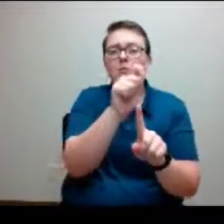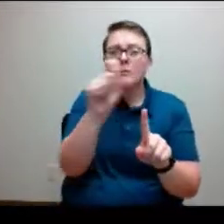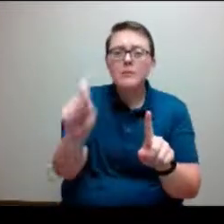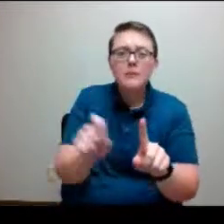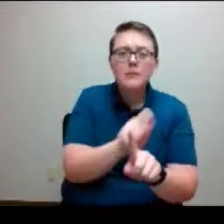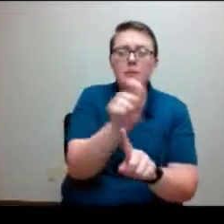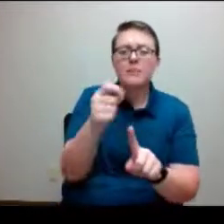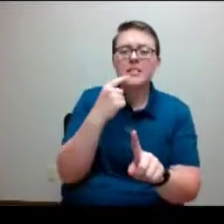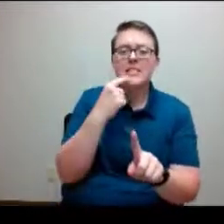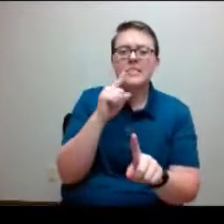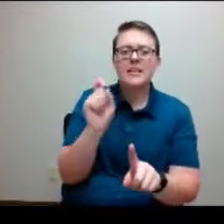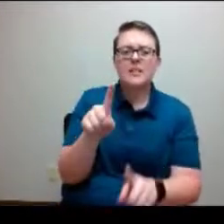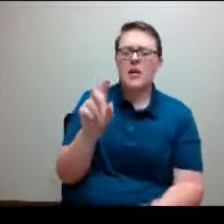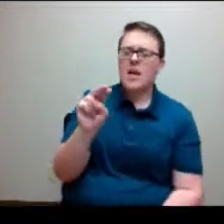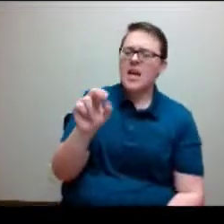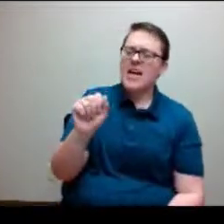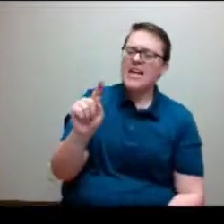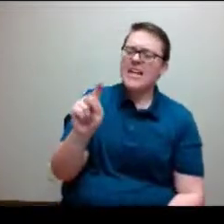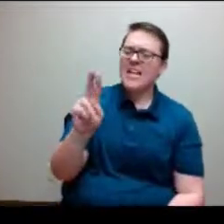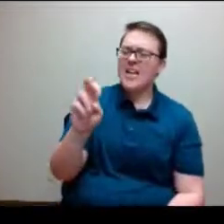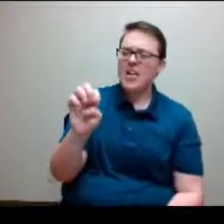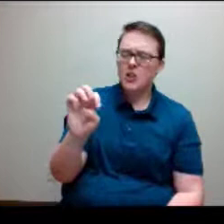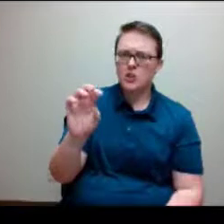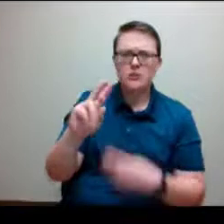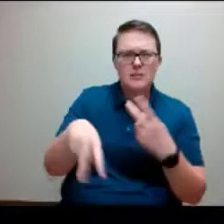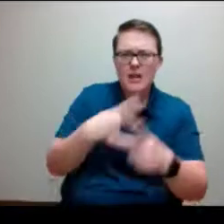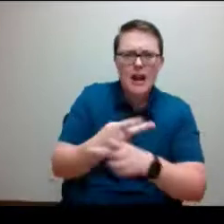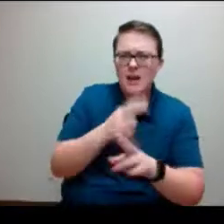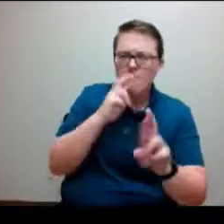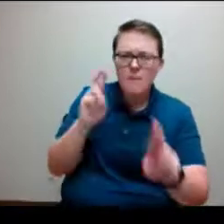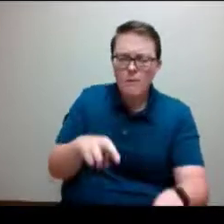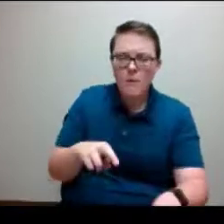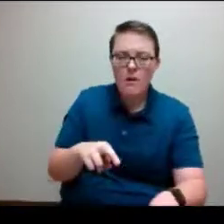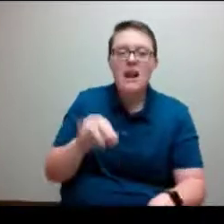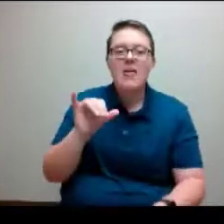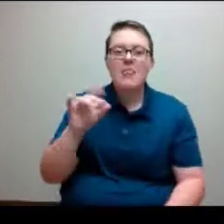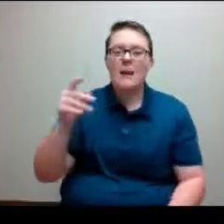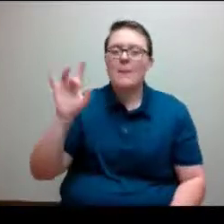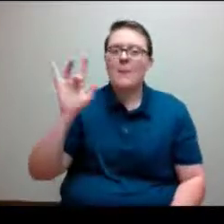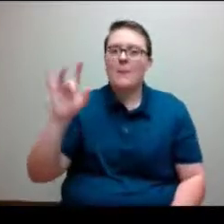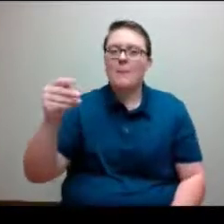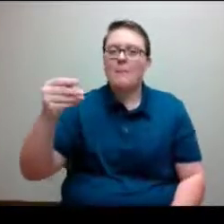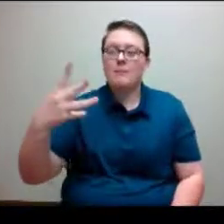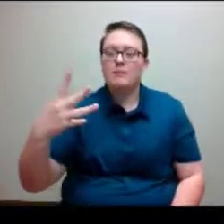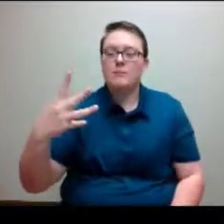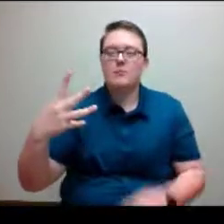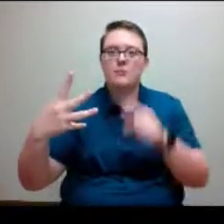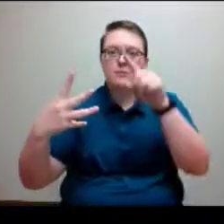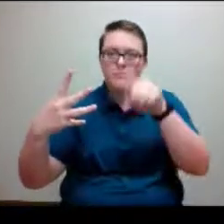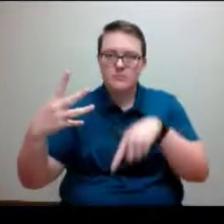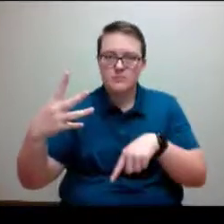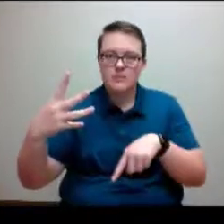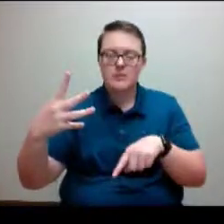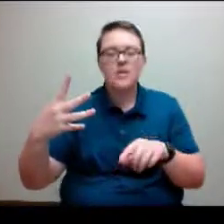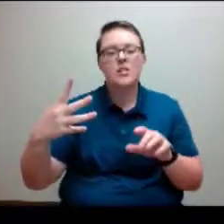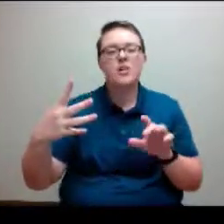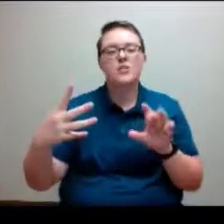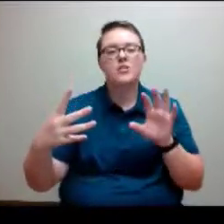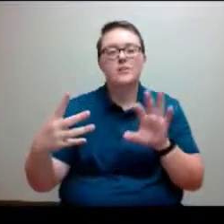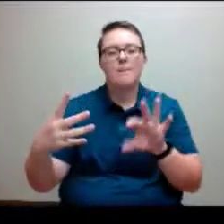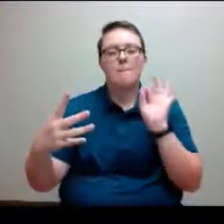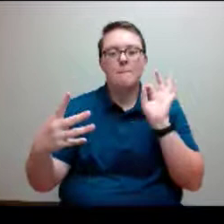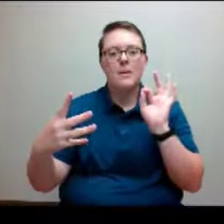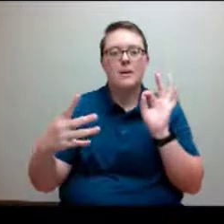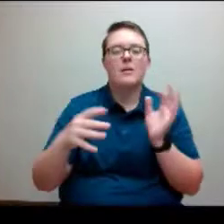it says nature of this report. And from that little drop down menu, you'll have the option to select academic student conduct